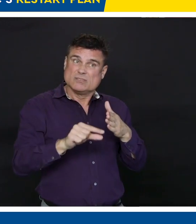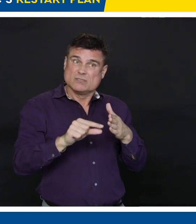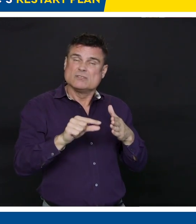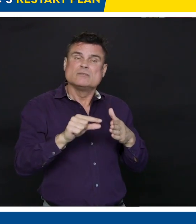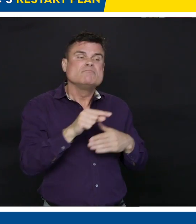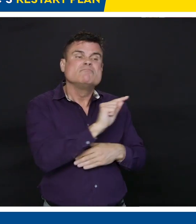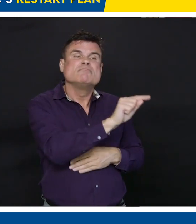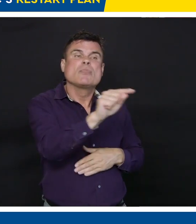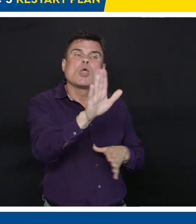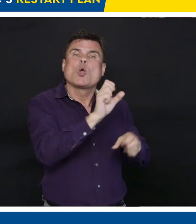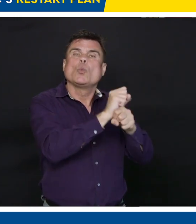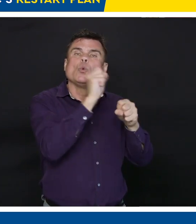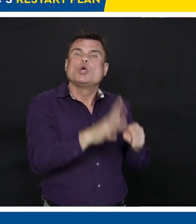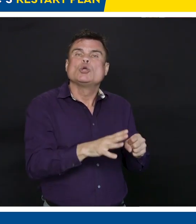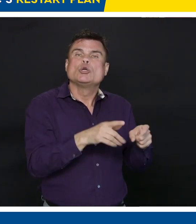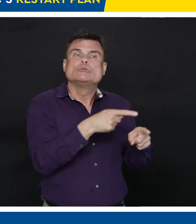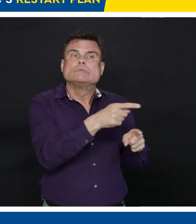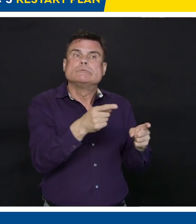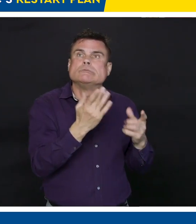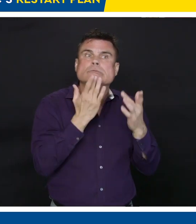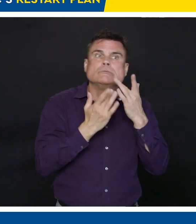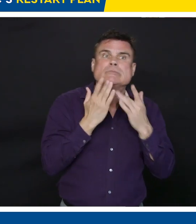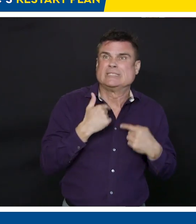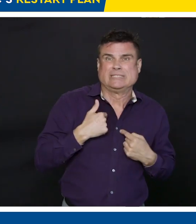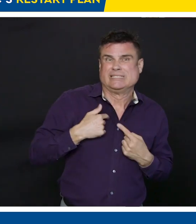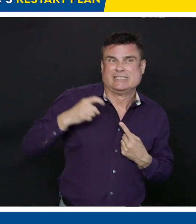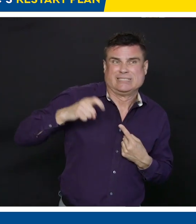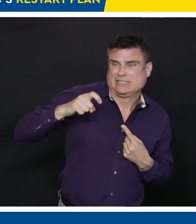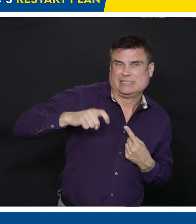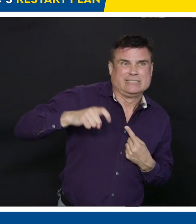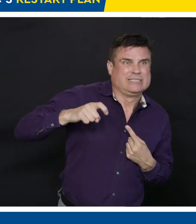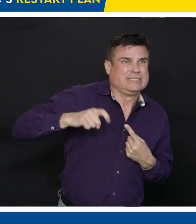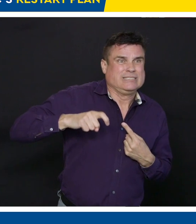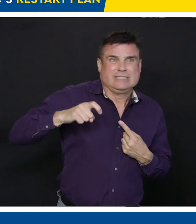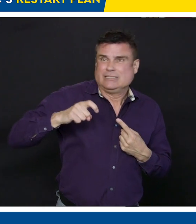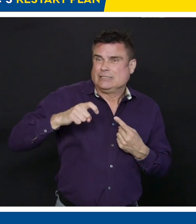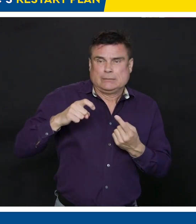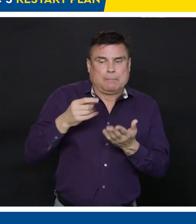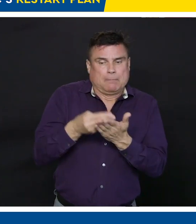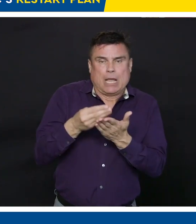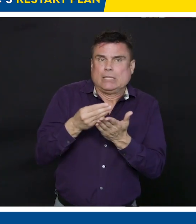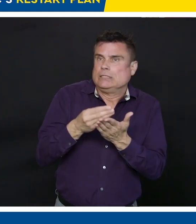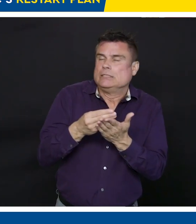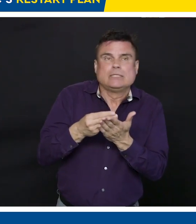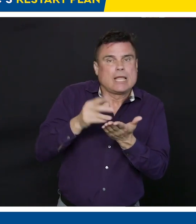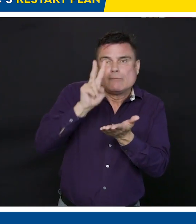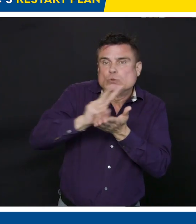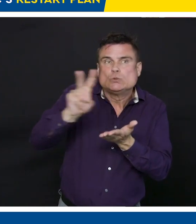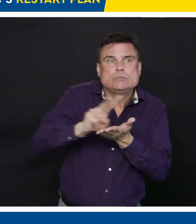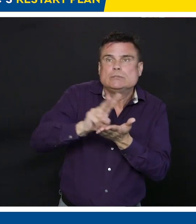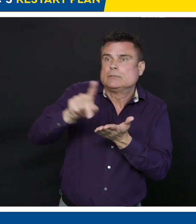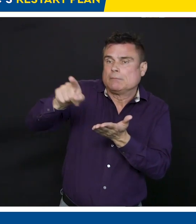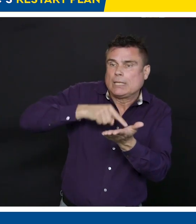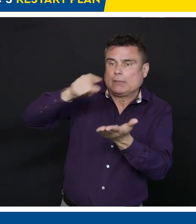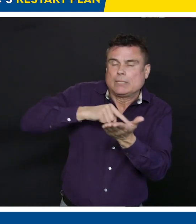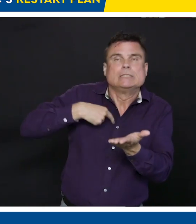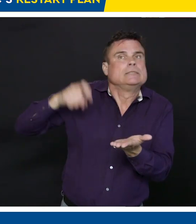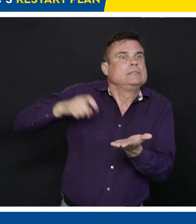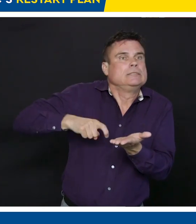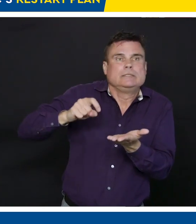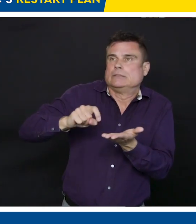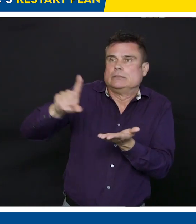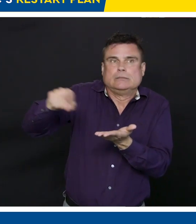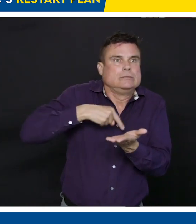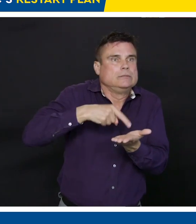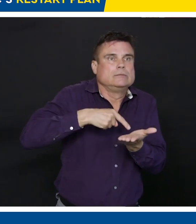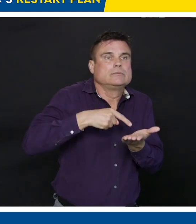decision to stay home if you've got a sniffle. This is an issue that we've been focused on for quite a few weeks